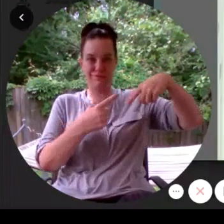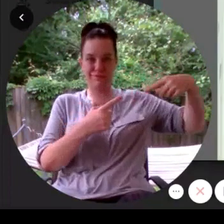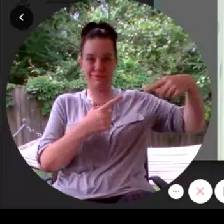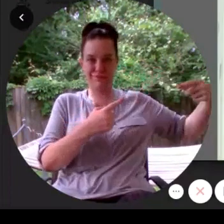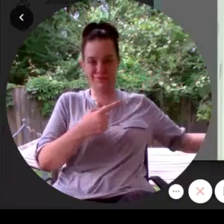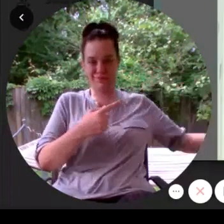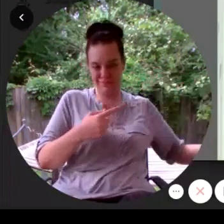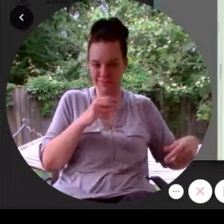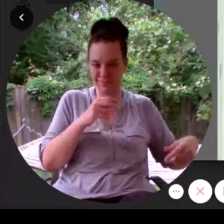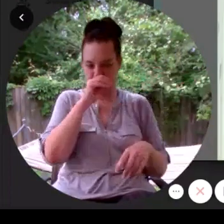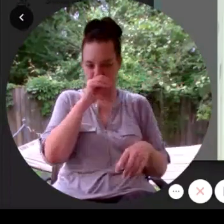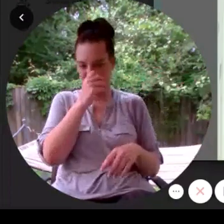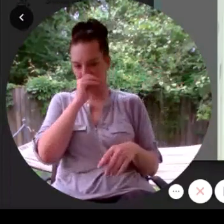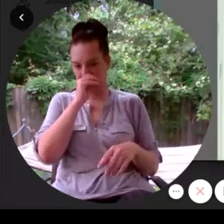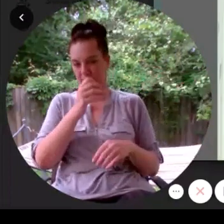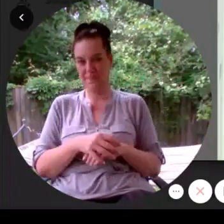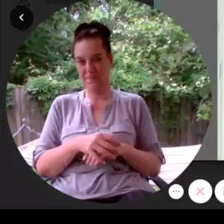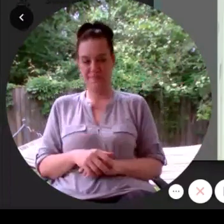Miles' hand.